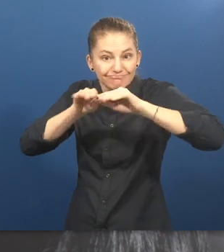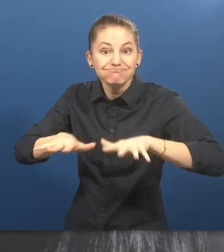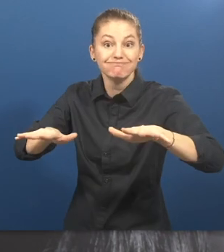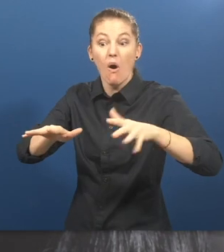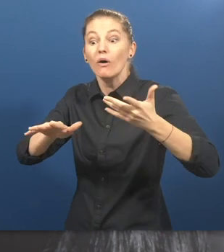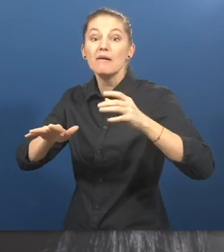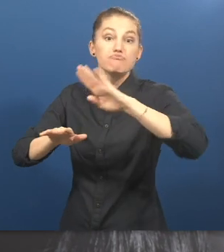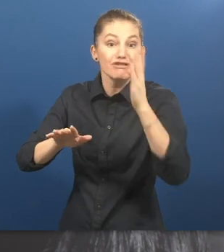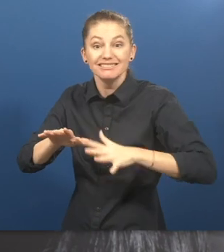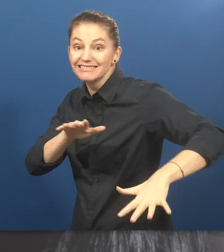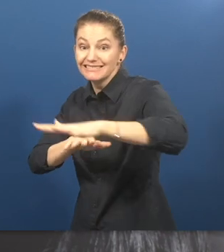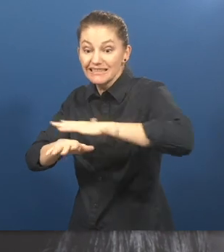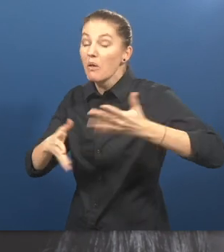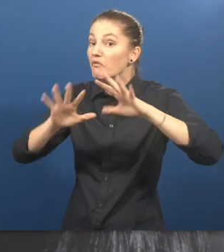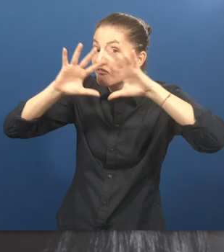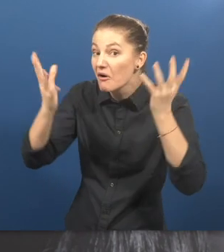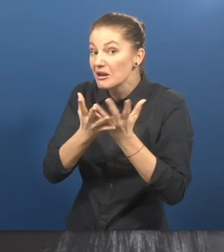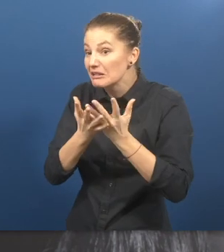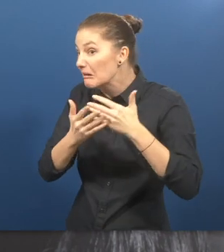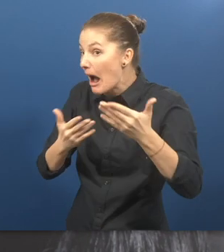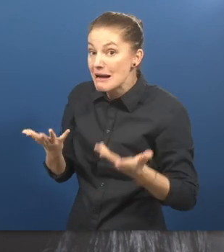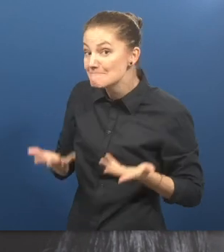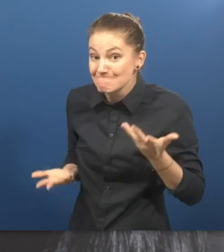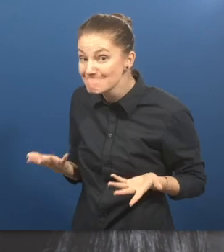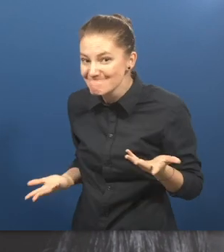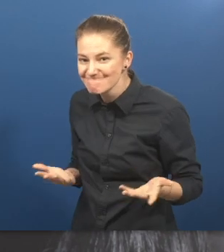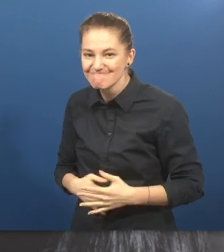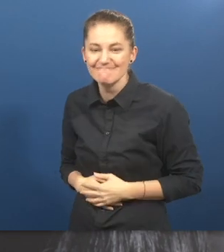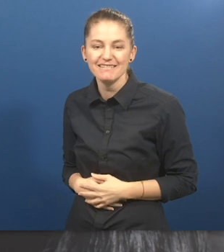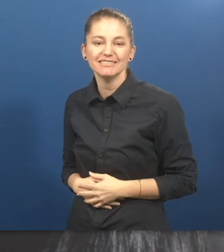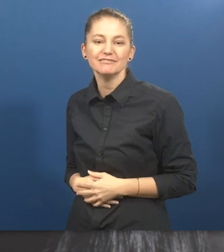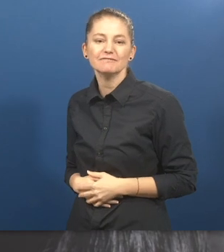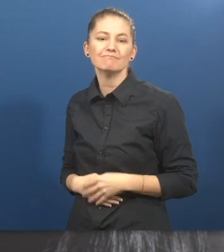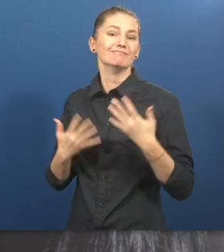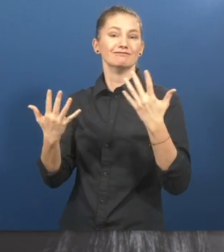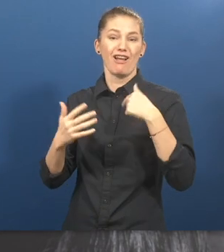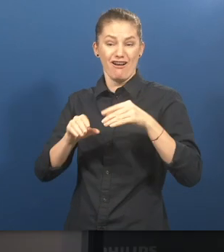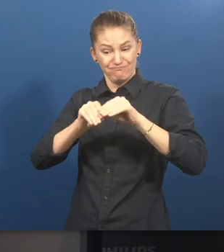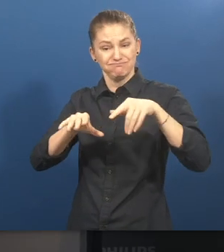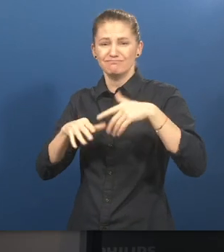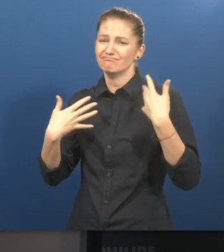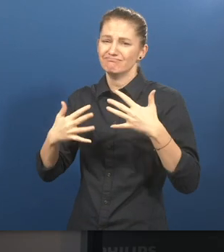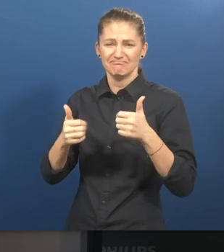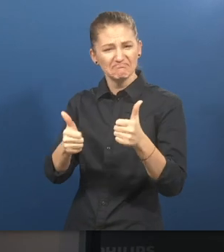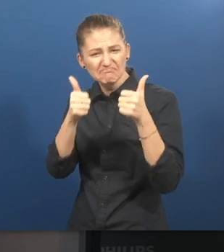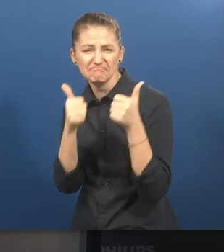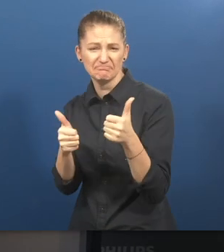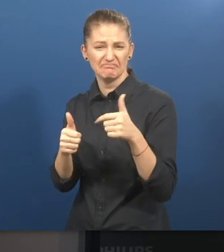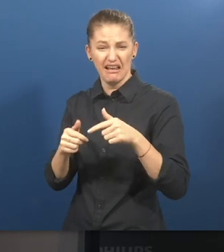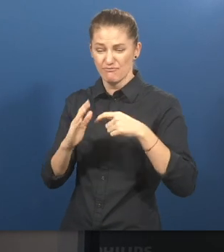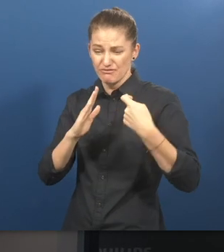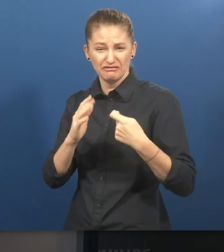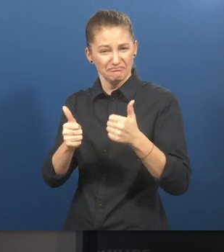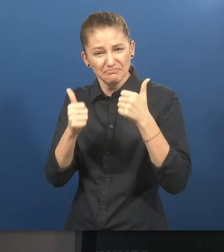Brazil and also the world. Who knows? However, in order to make this expansion process successful and qualitative,